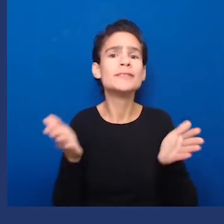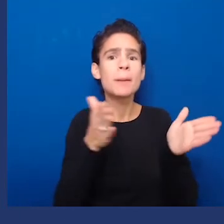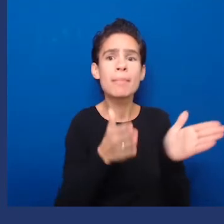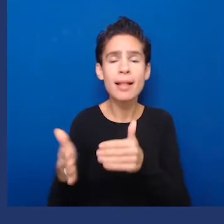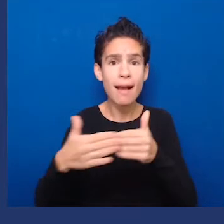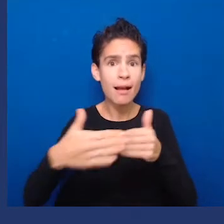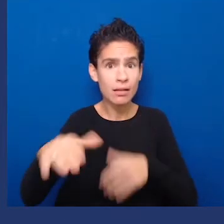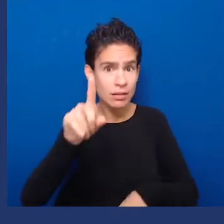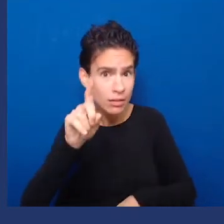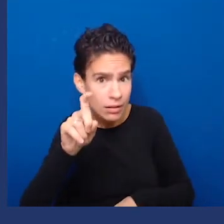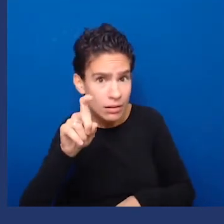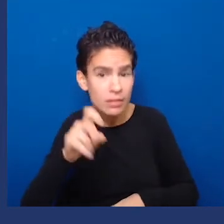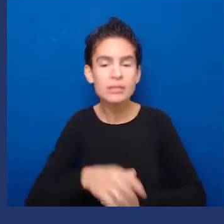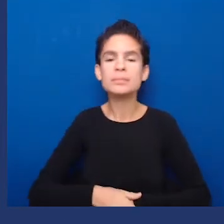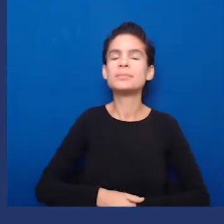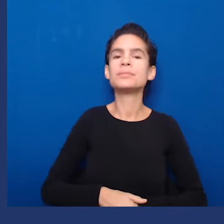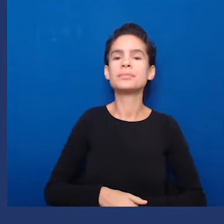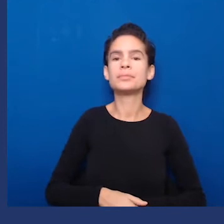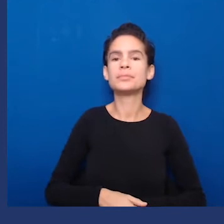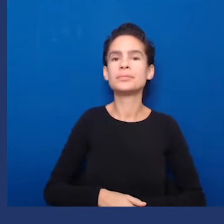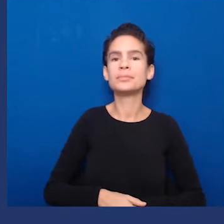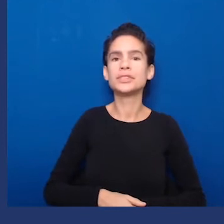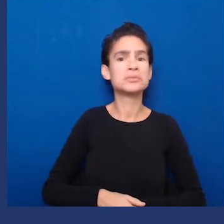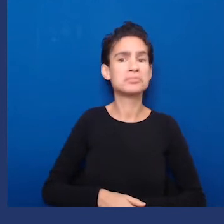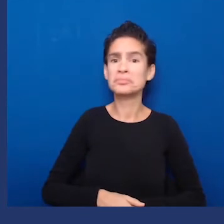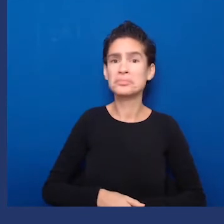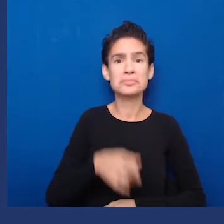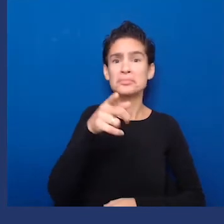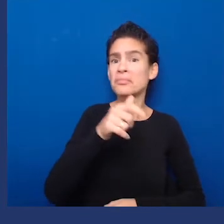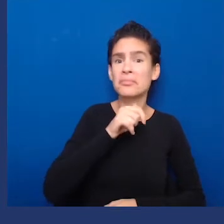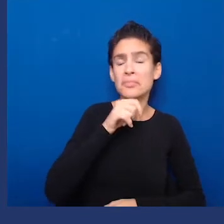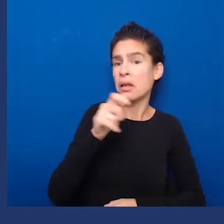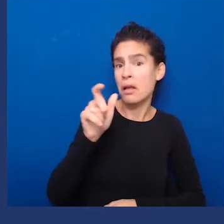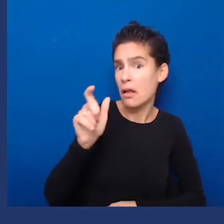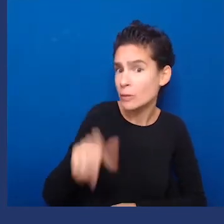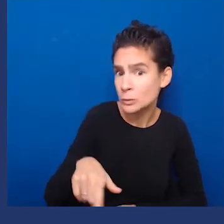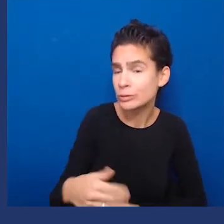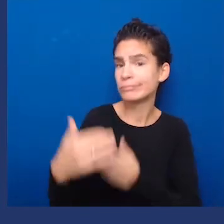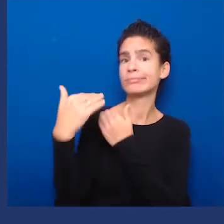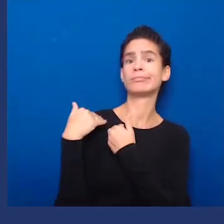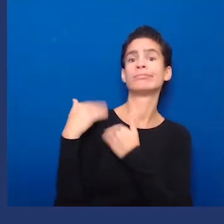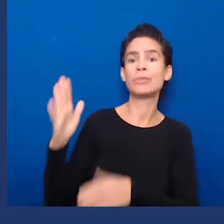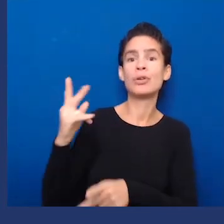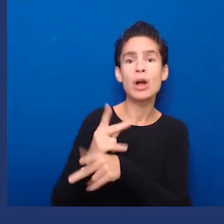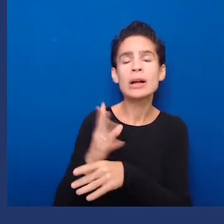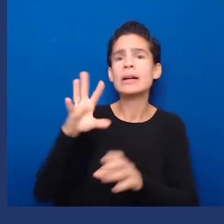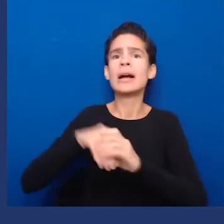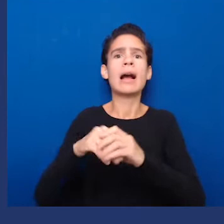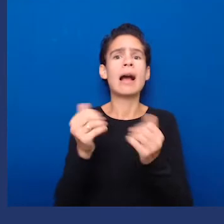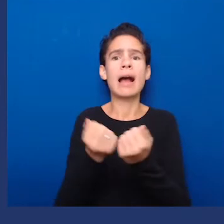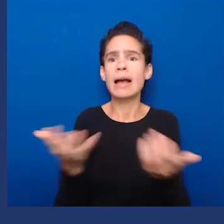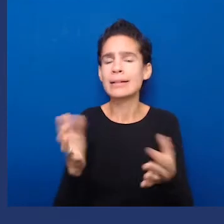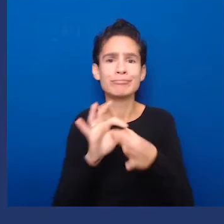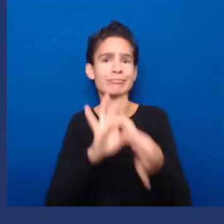You don't need to be a guardian to participate in anything that has to do with Medicaid for your loved one. The state of Pennsylvania recognizes that friends